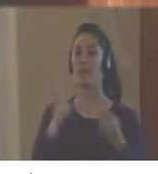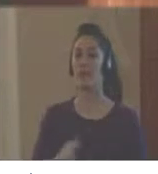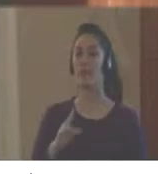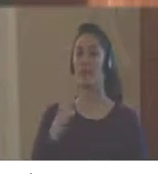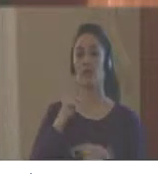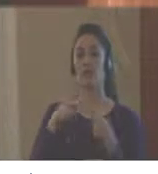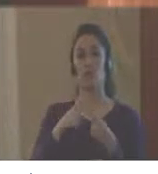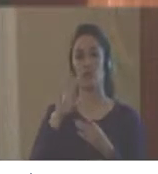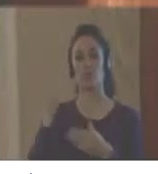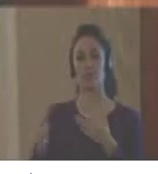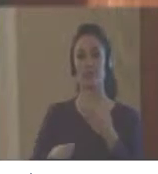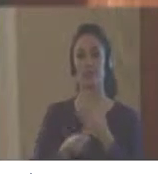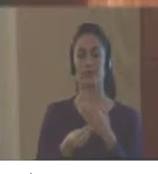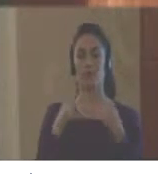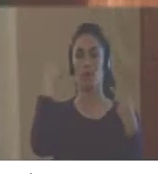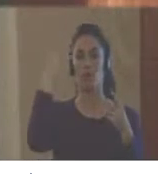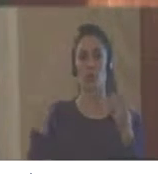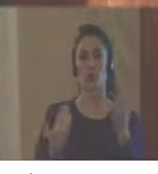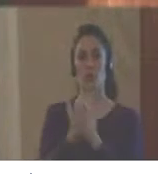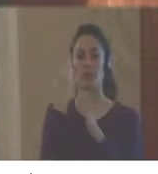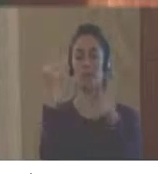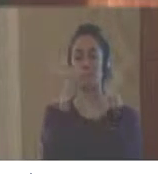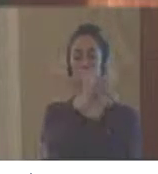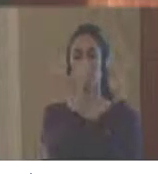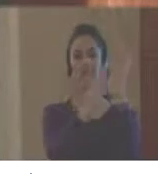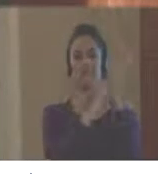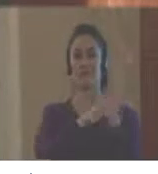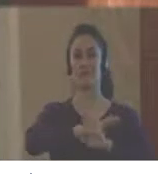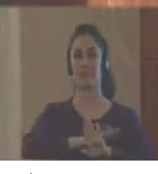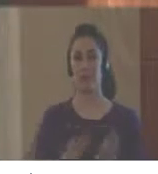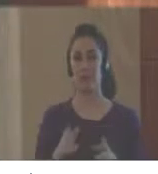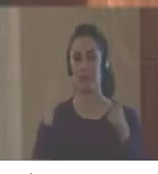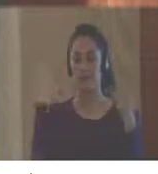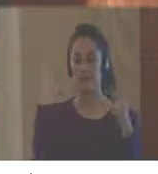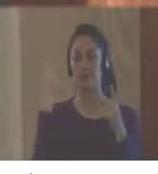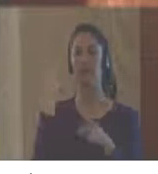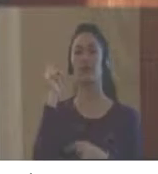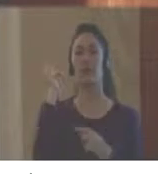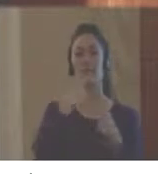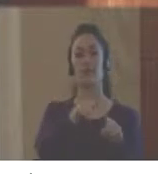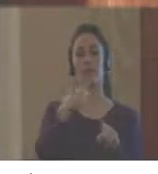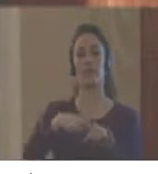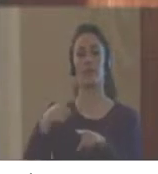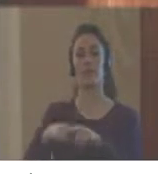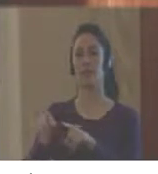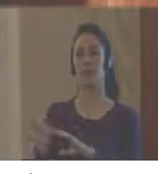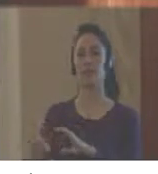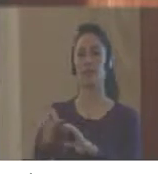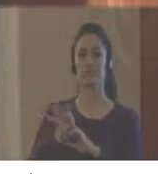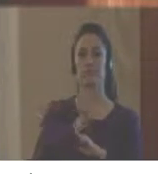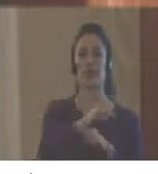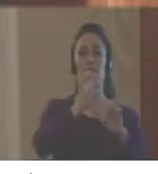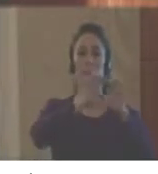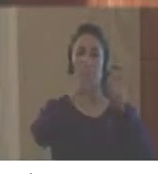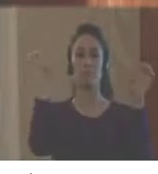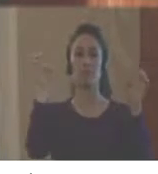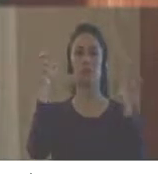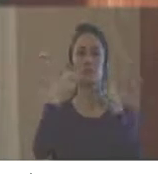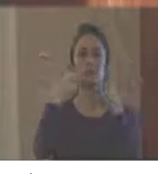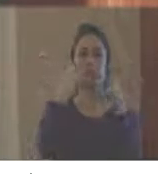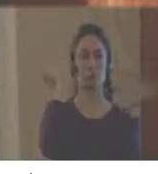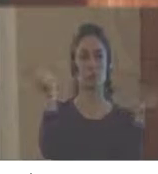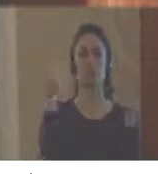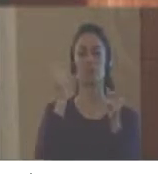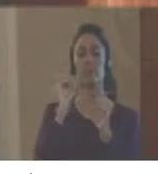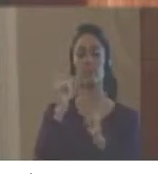Also, on the level of public policy implementation, we are looking for evidences in the different sectors, public